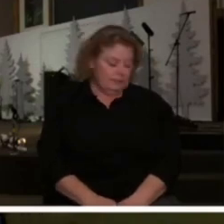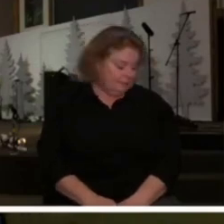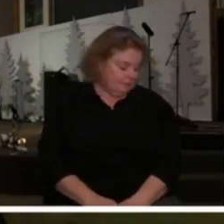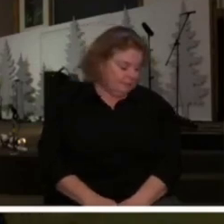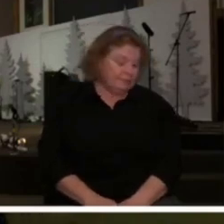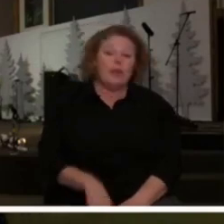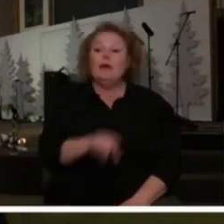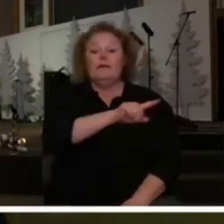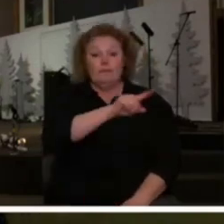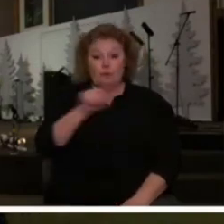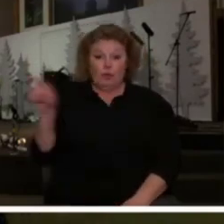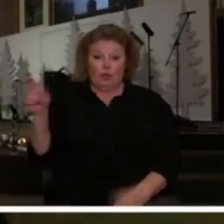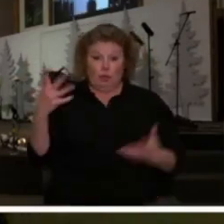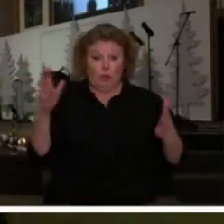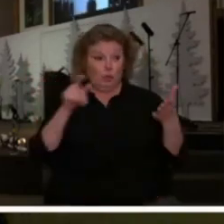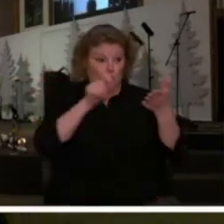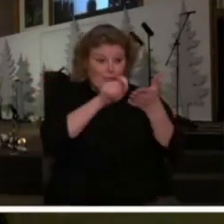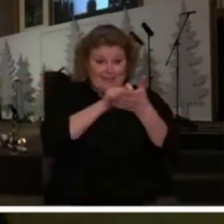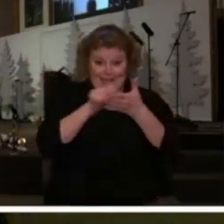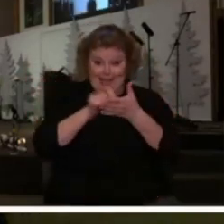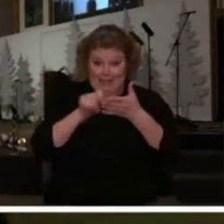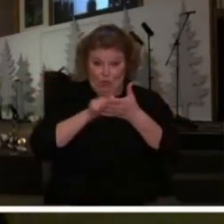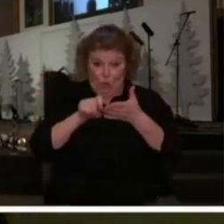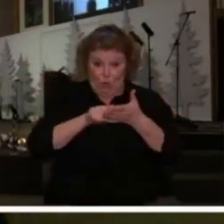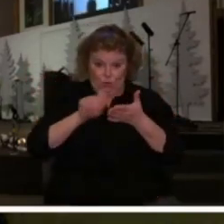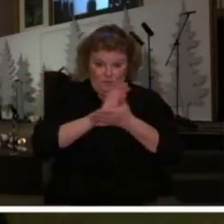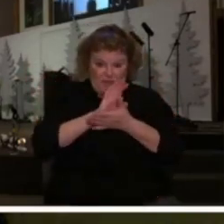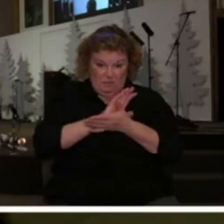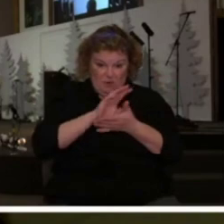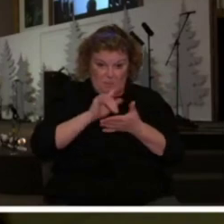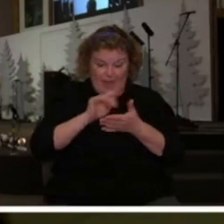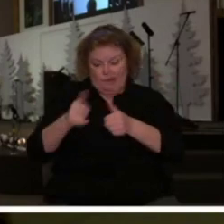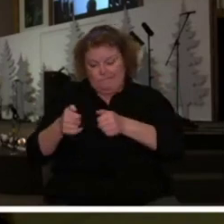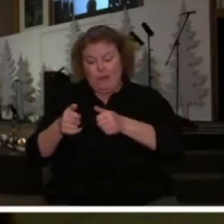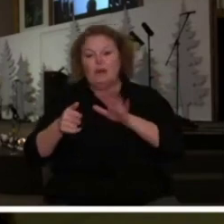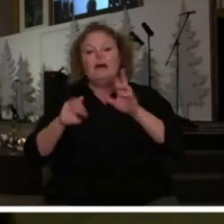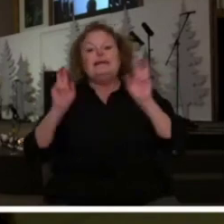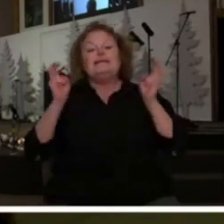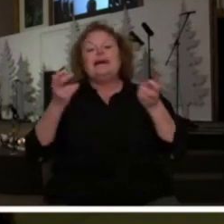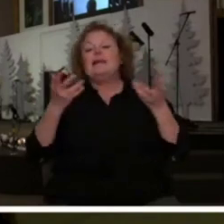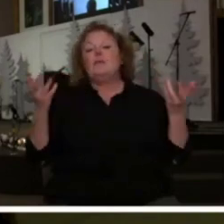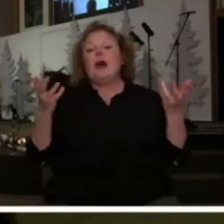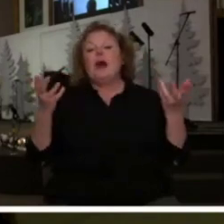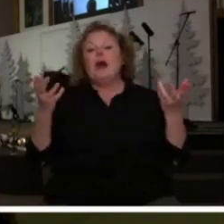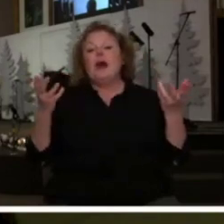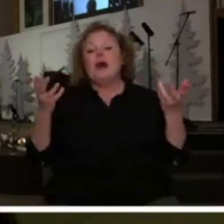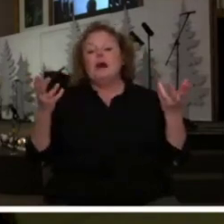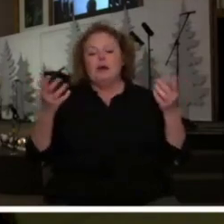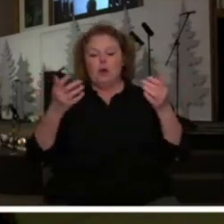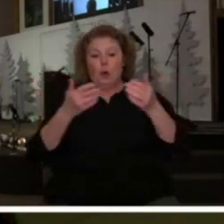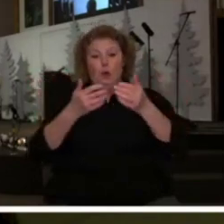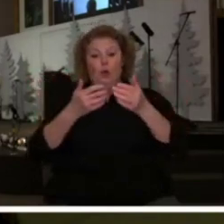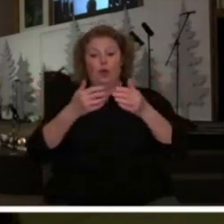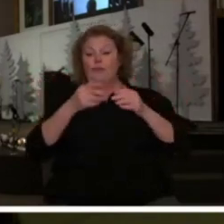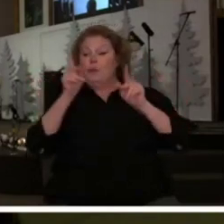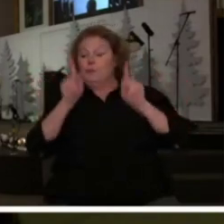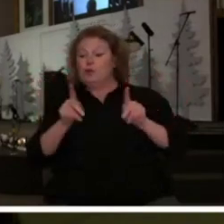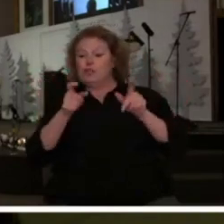For those of you that are taking notes, the title of this message is Whoever Controls the Altar,